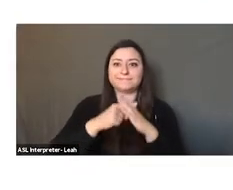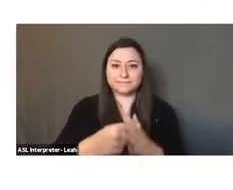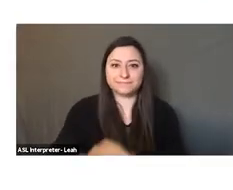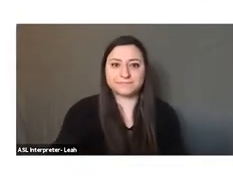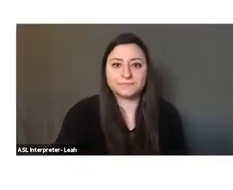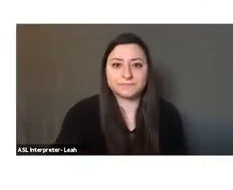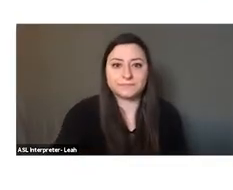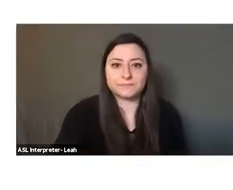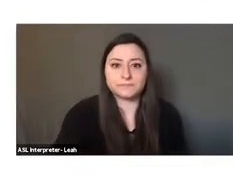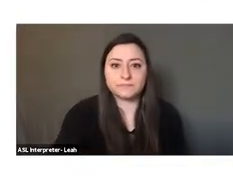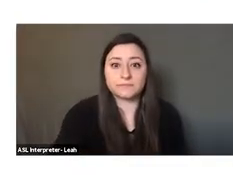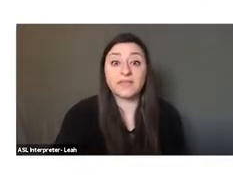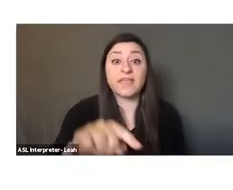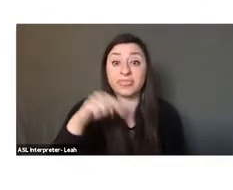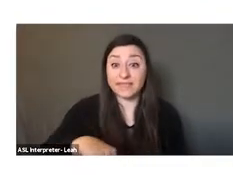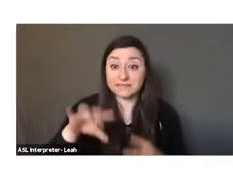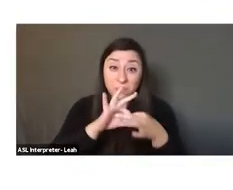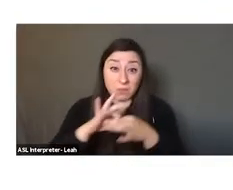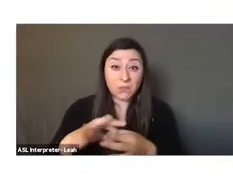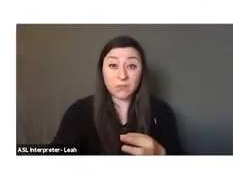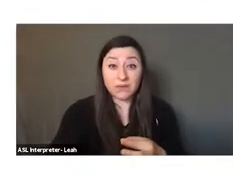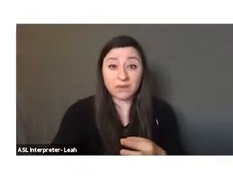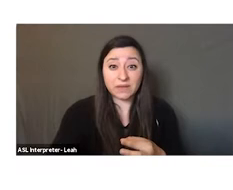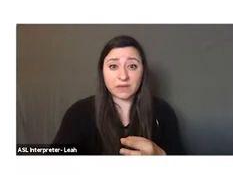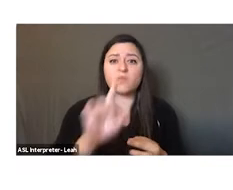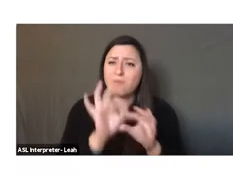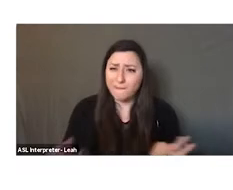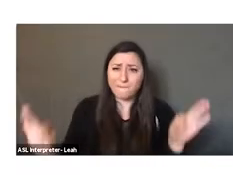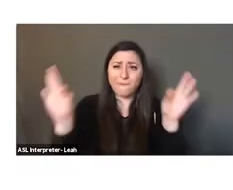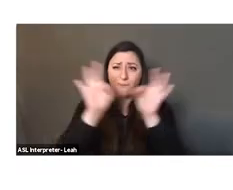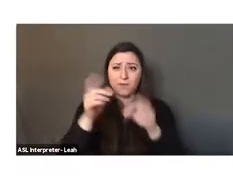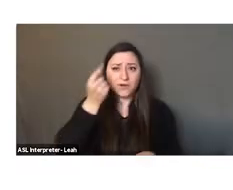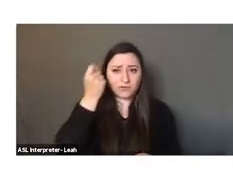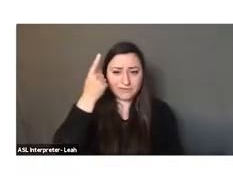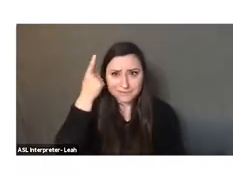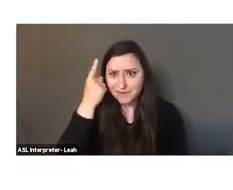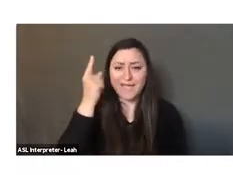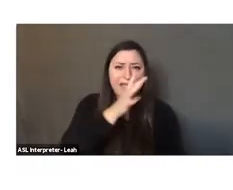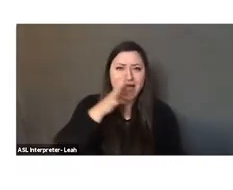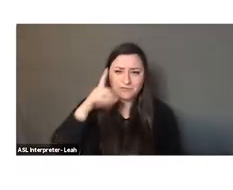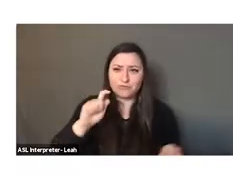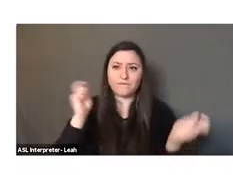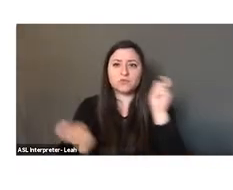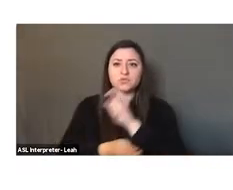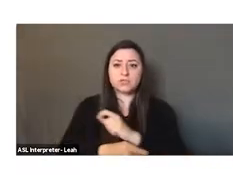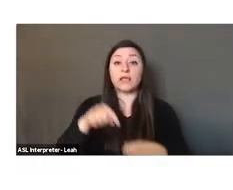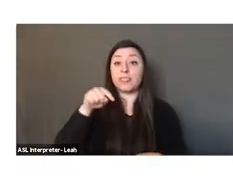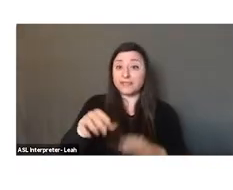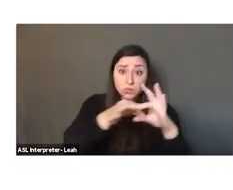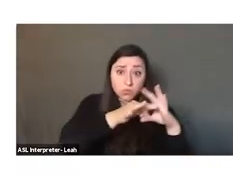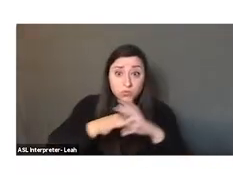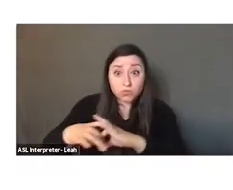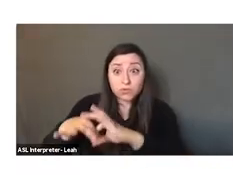So this unity, and this is very important to understand the Arab agricultural revolution, this unity, so a